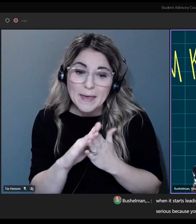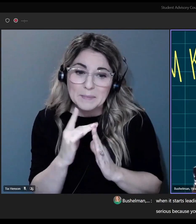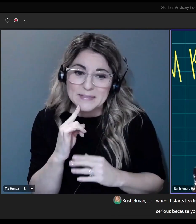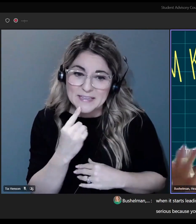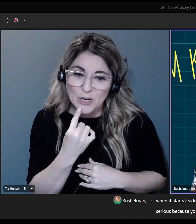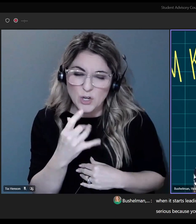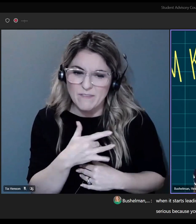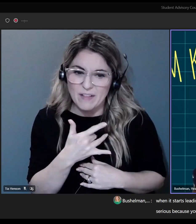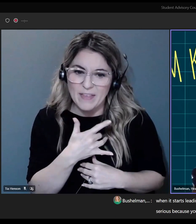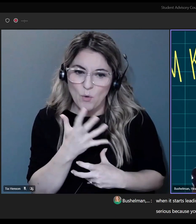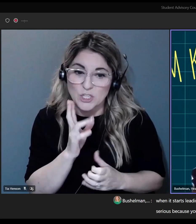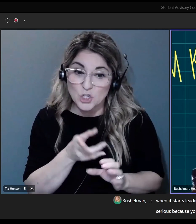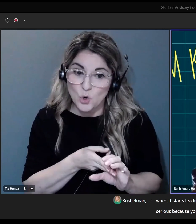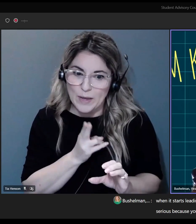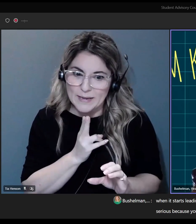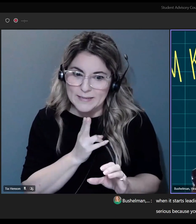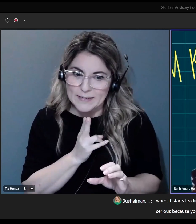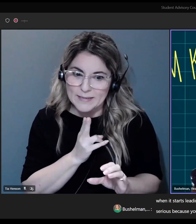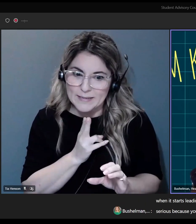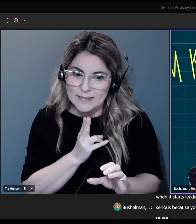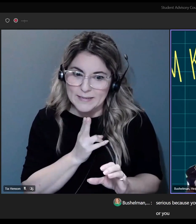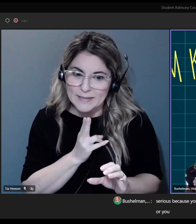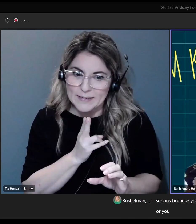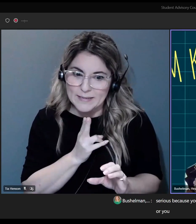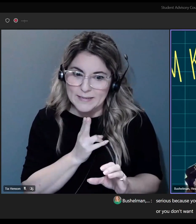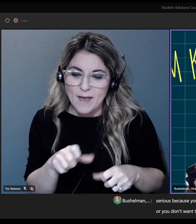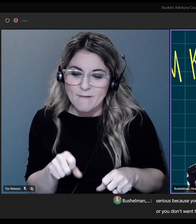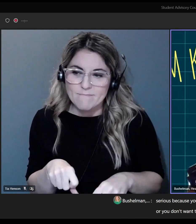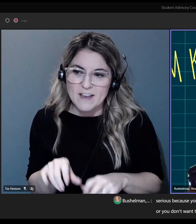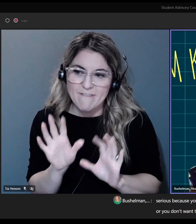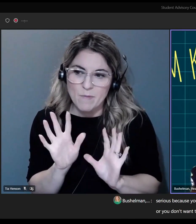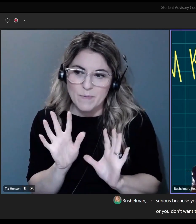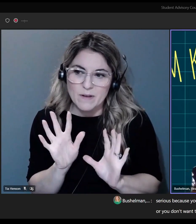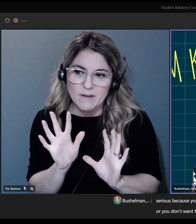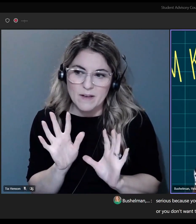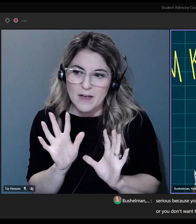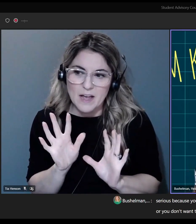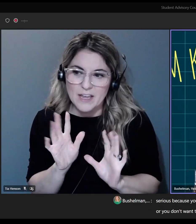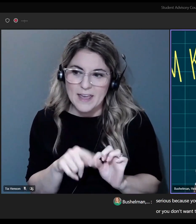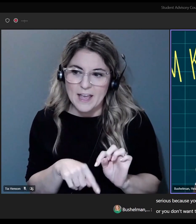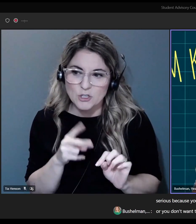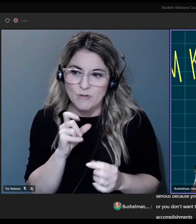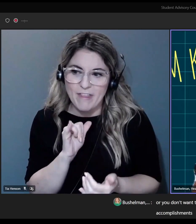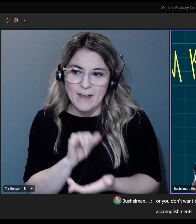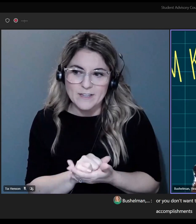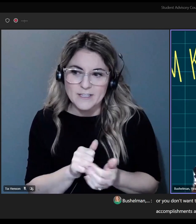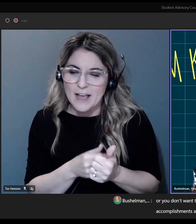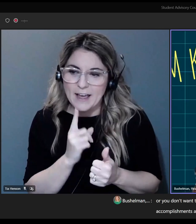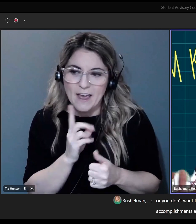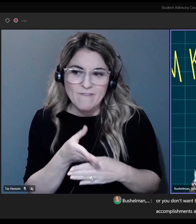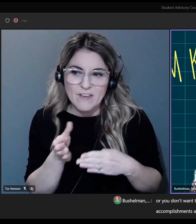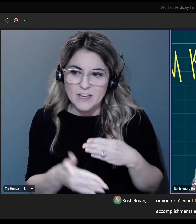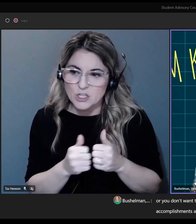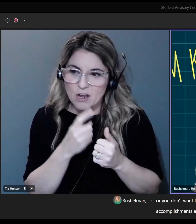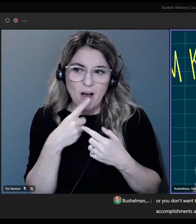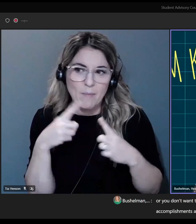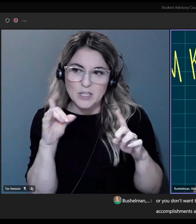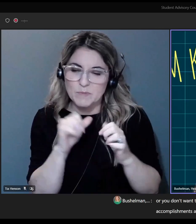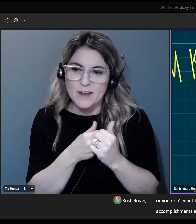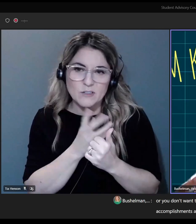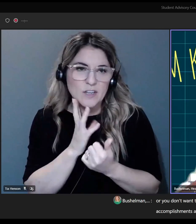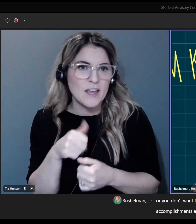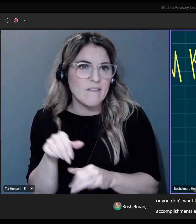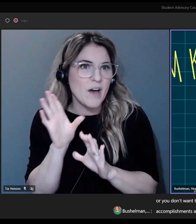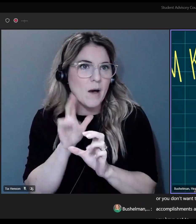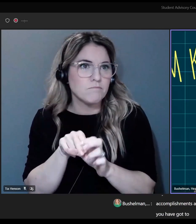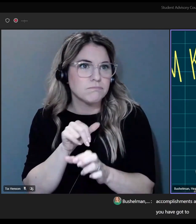feel like you want to quit certain things, or you don't want to go through with certain goals and accomplishments. And especially for you all and how